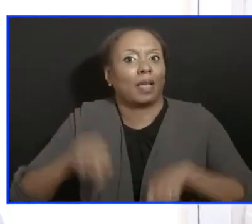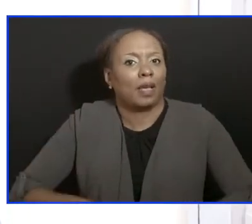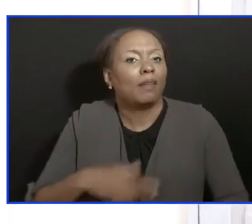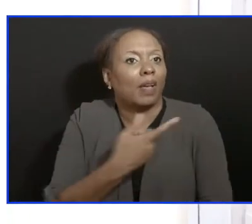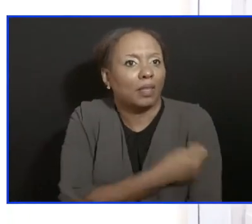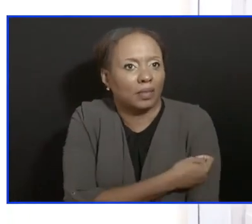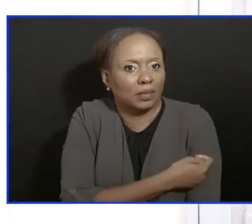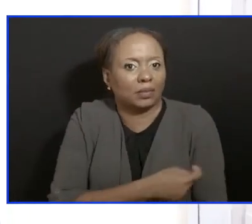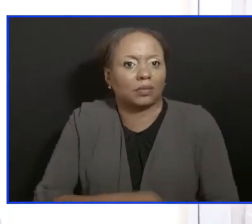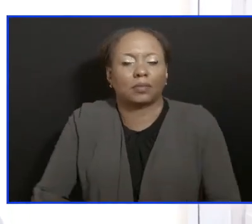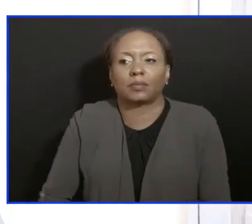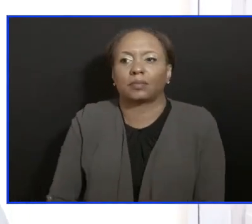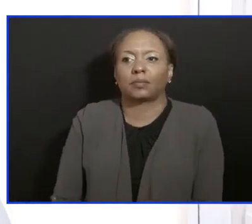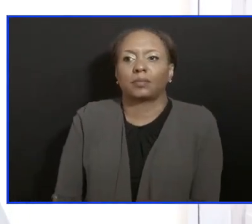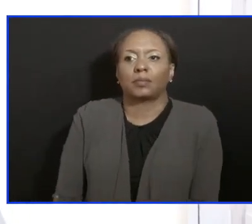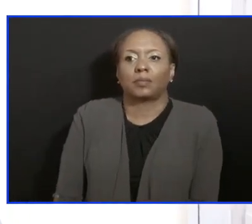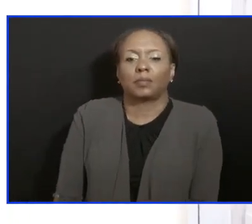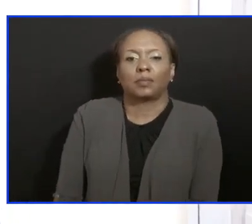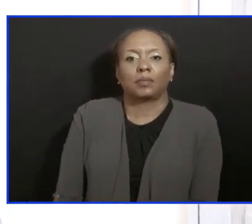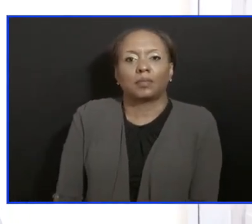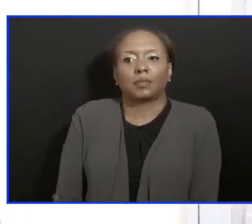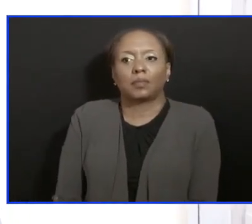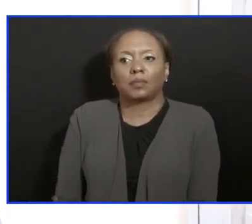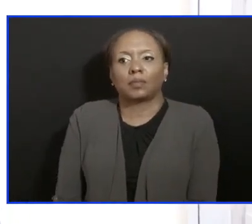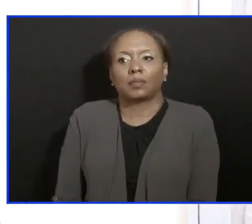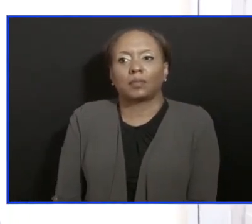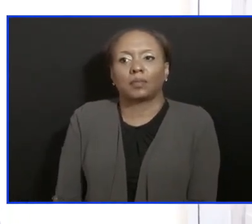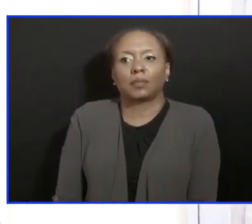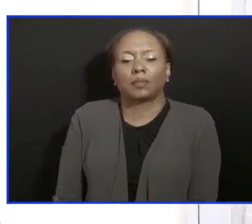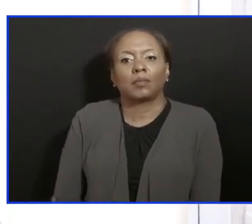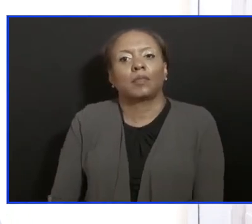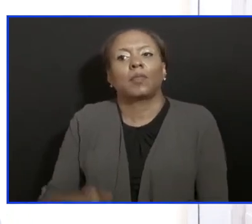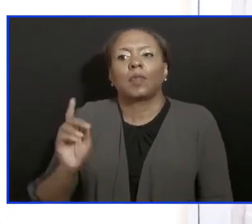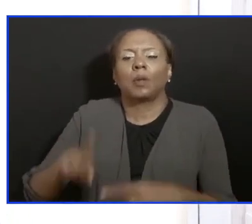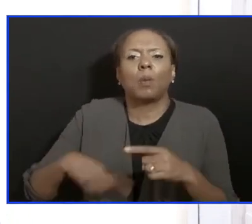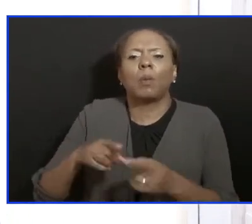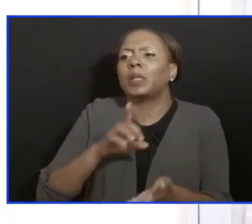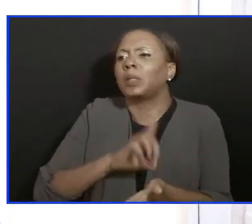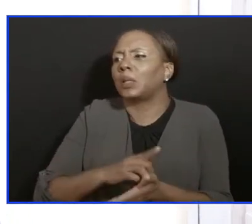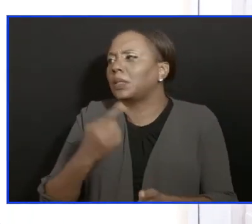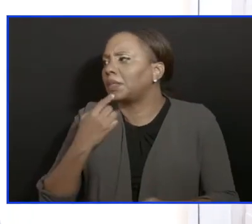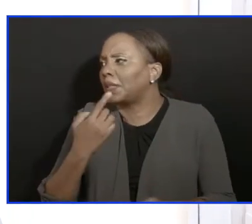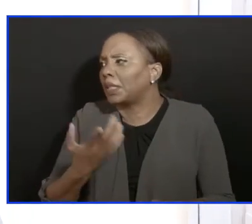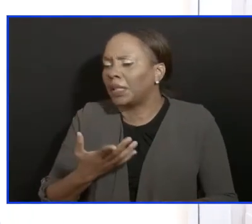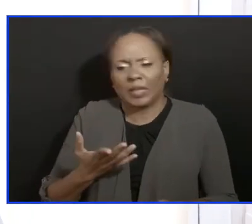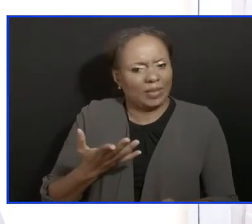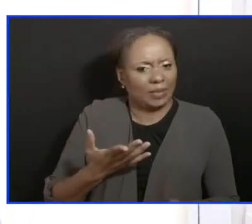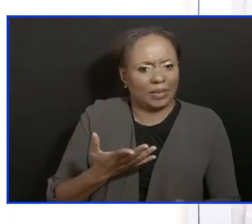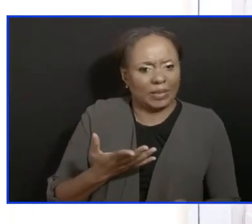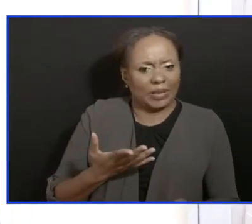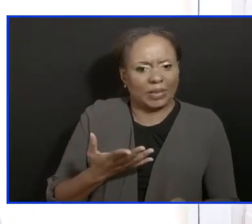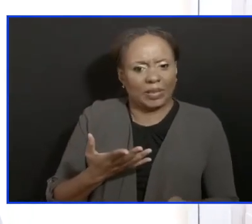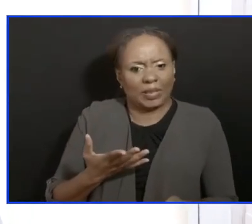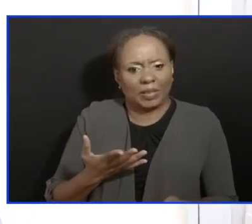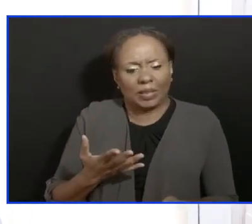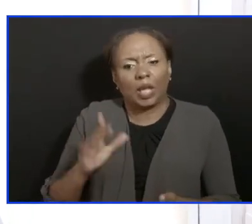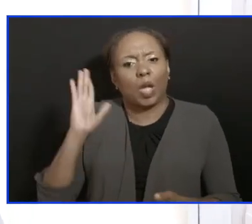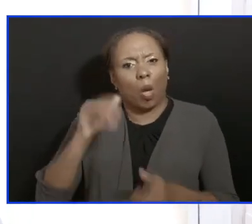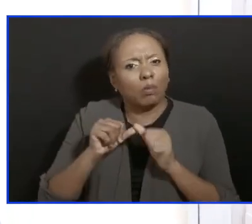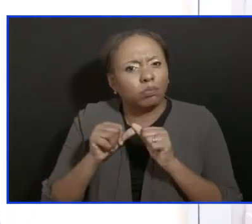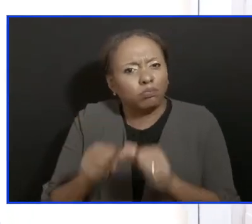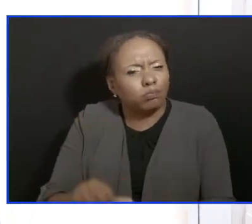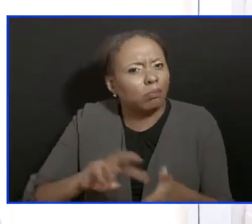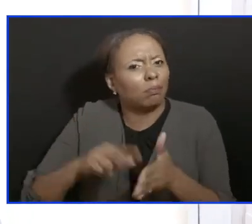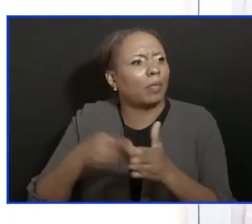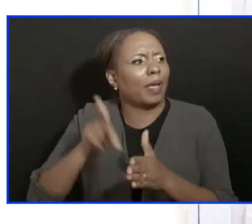Because when the doctors tell us about this thing being endemic, what are they really telling us? They're telling us that we've got to learn to live with it. And we